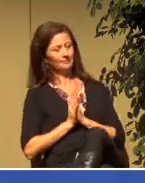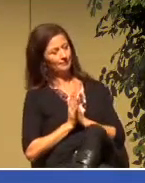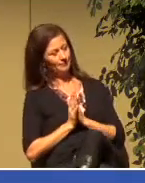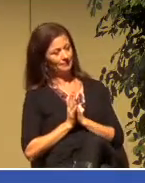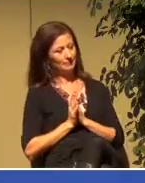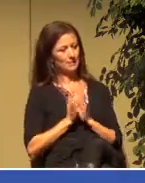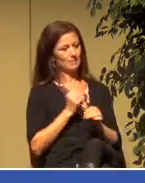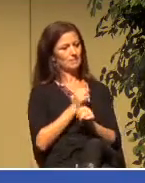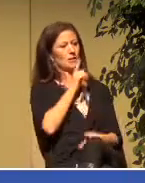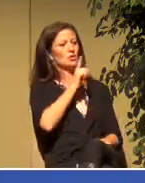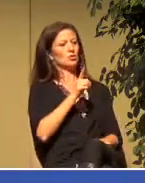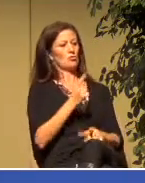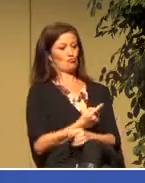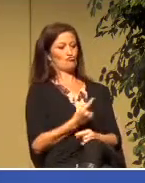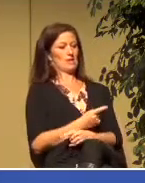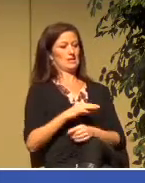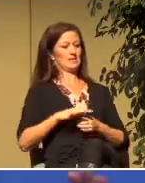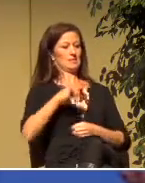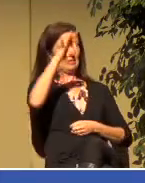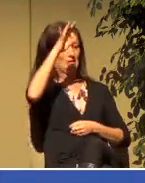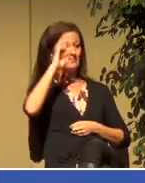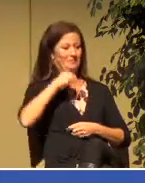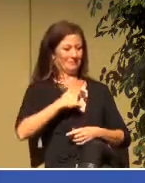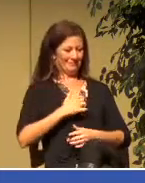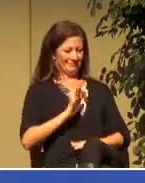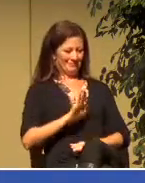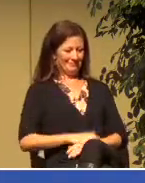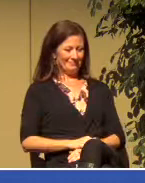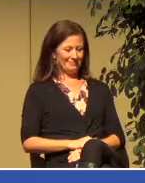spirit, and that the Spirit is in us. So let us pray.